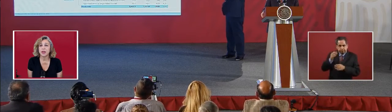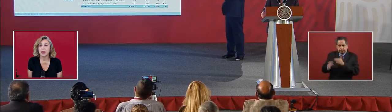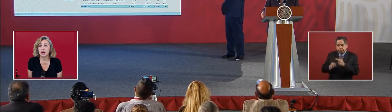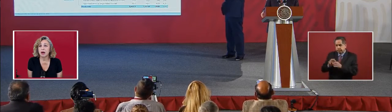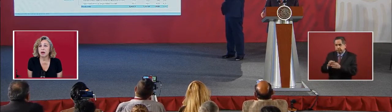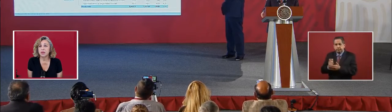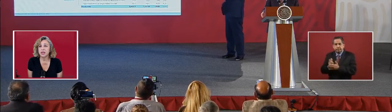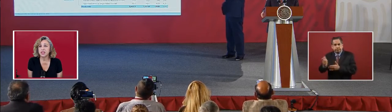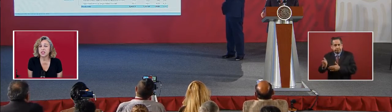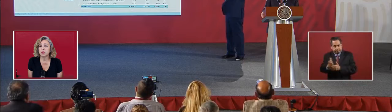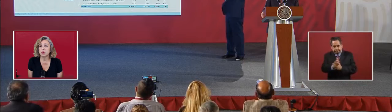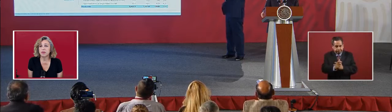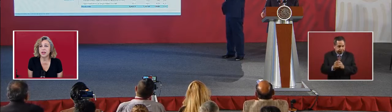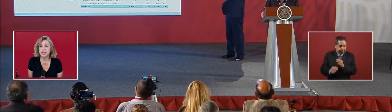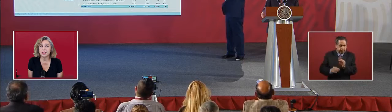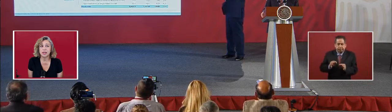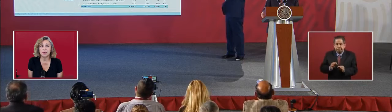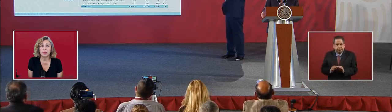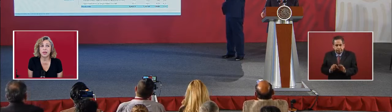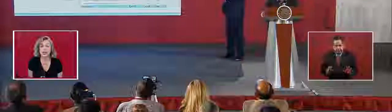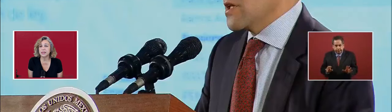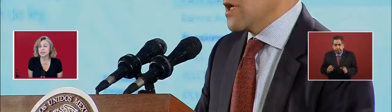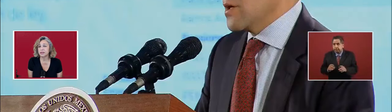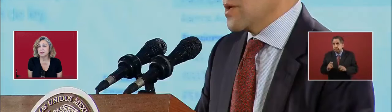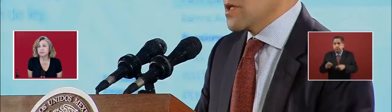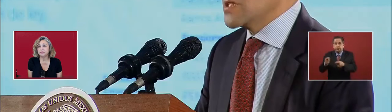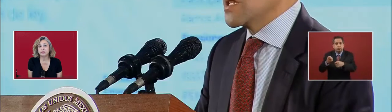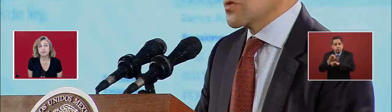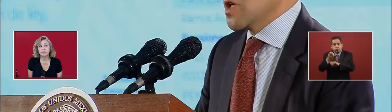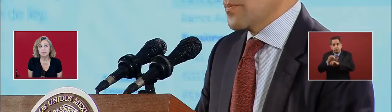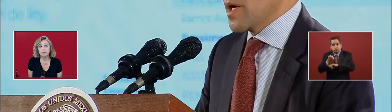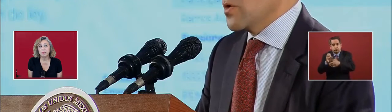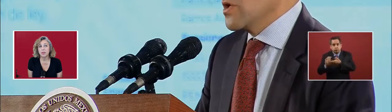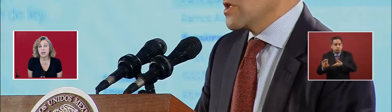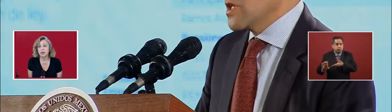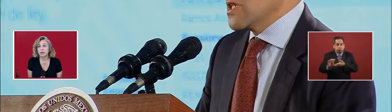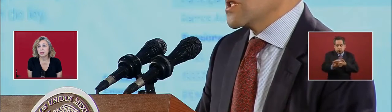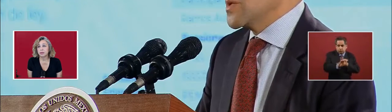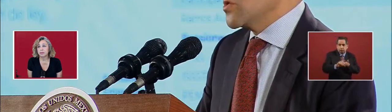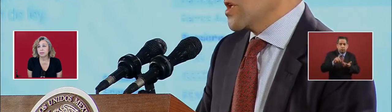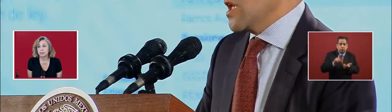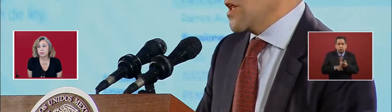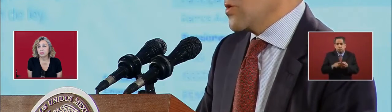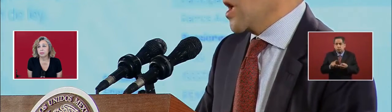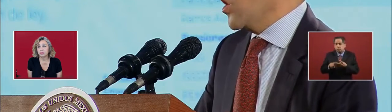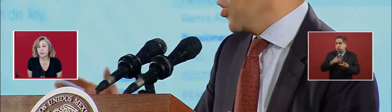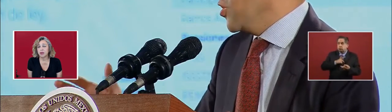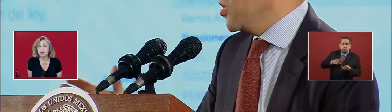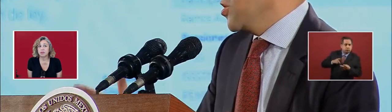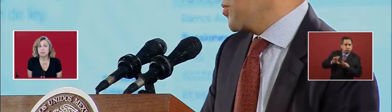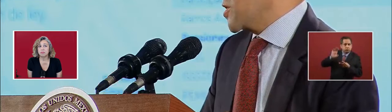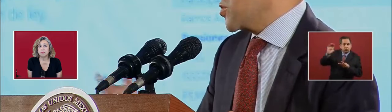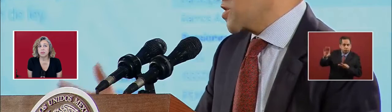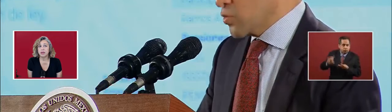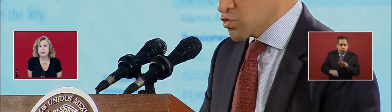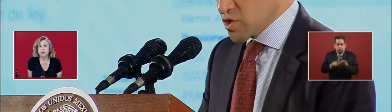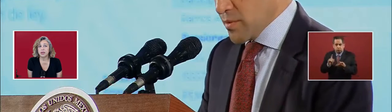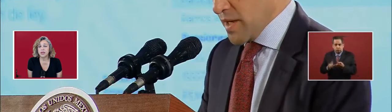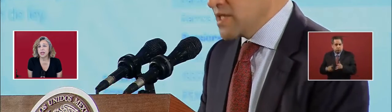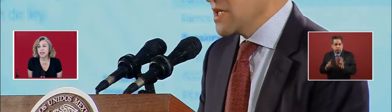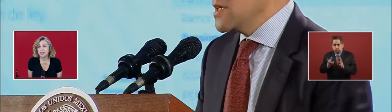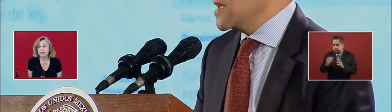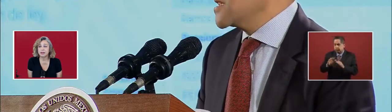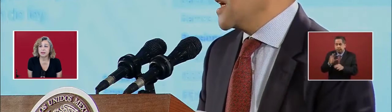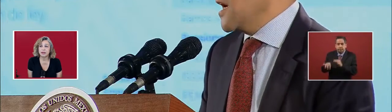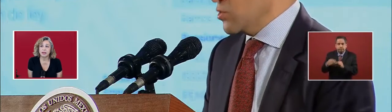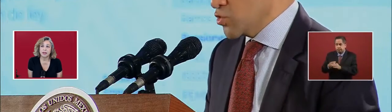obligations with finance companies or money for